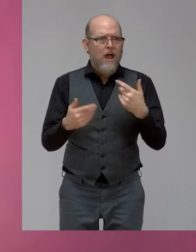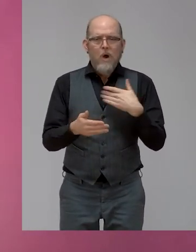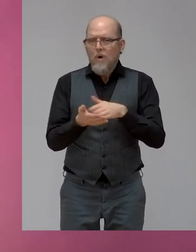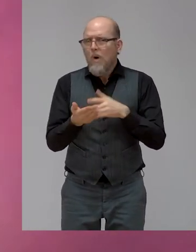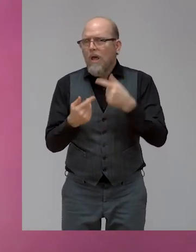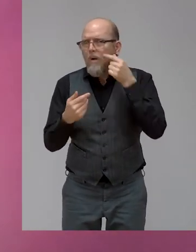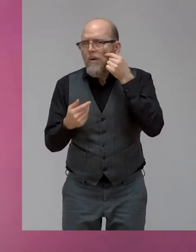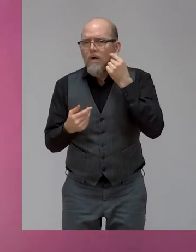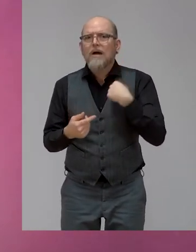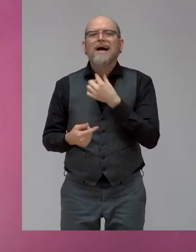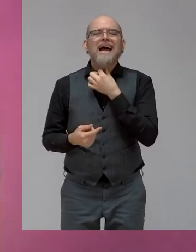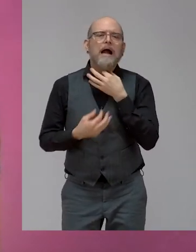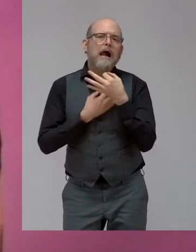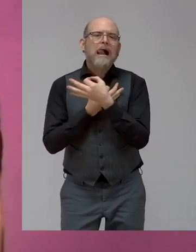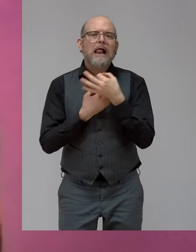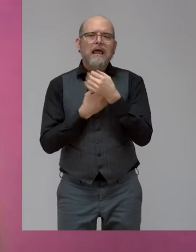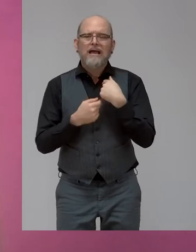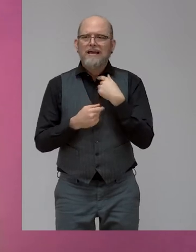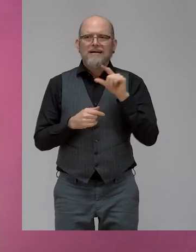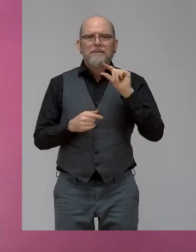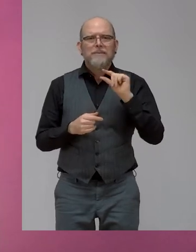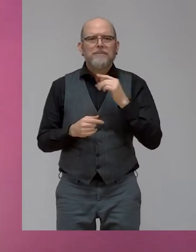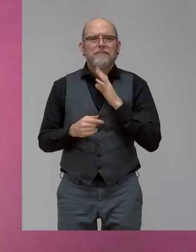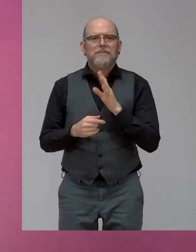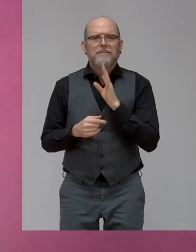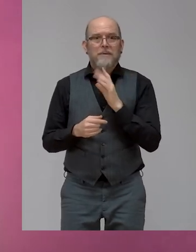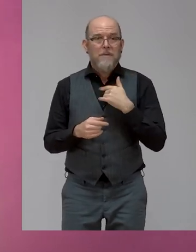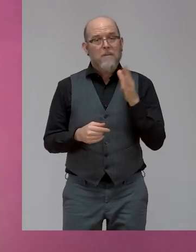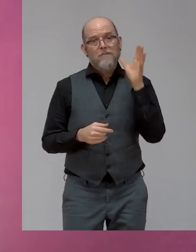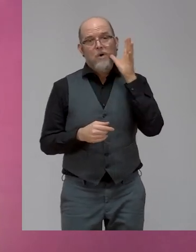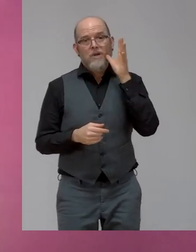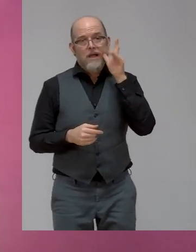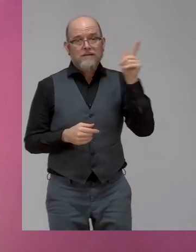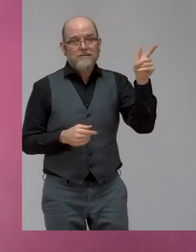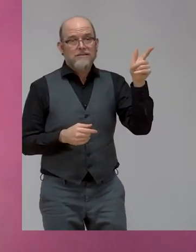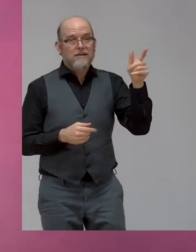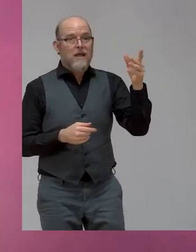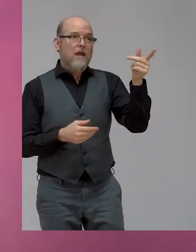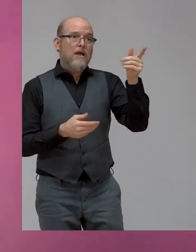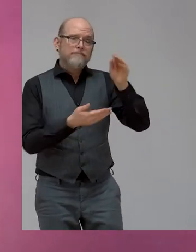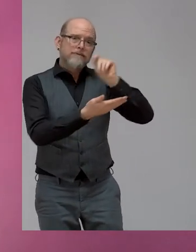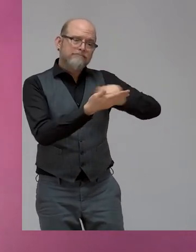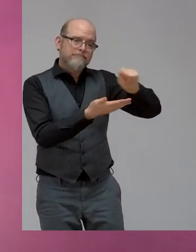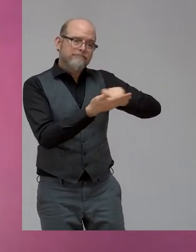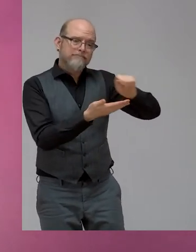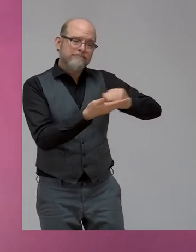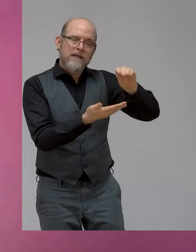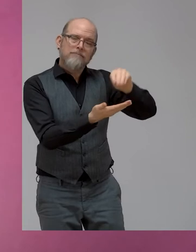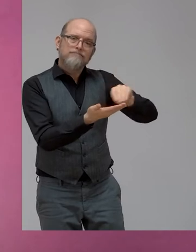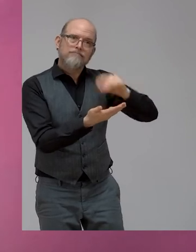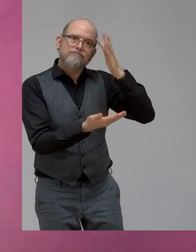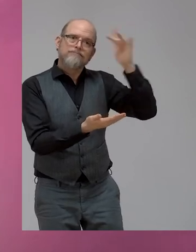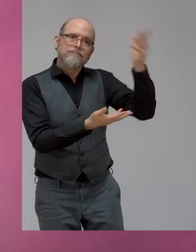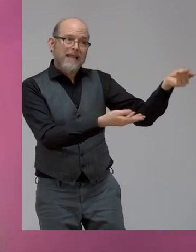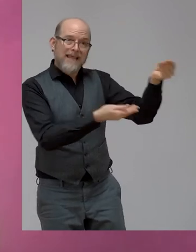But my mother gave me a poem that speaks to the fact that